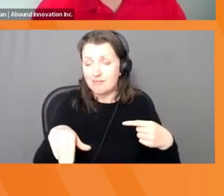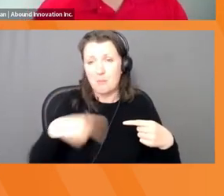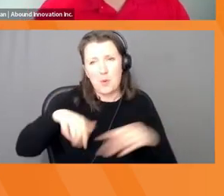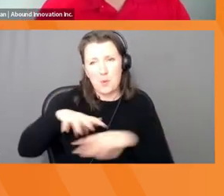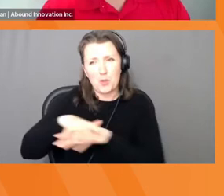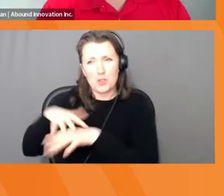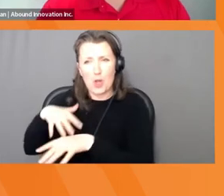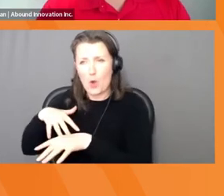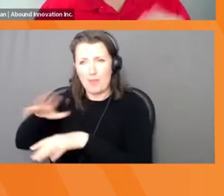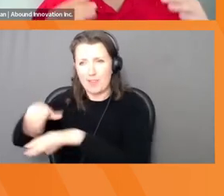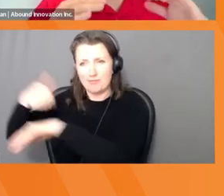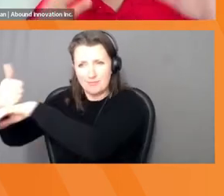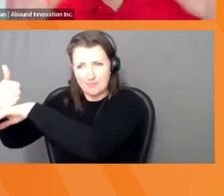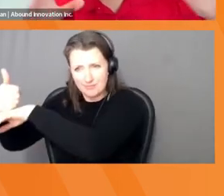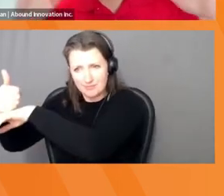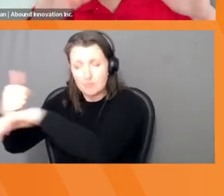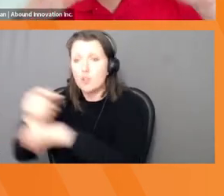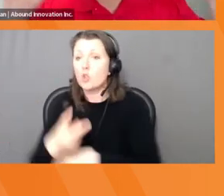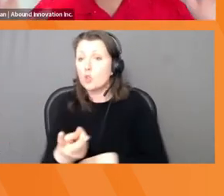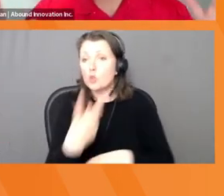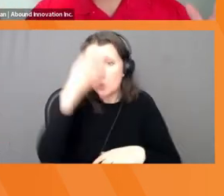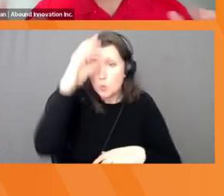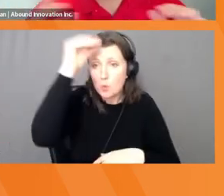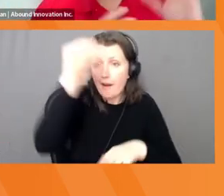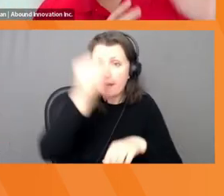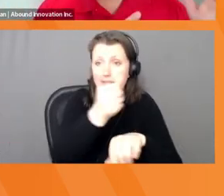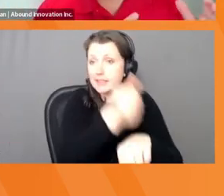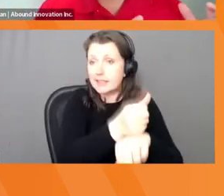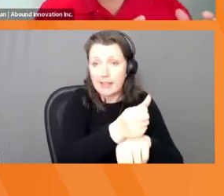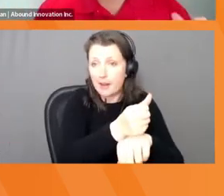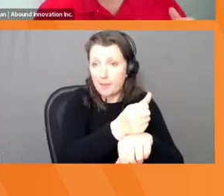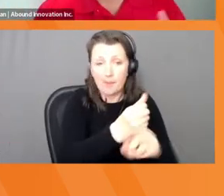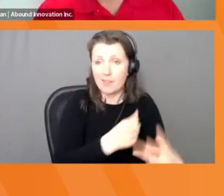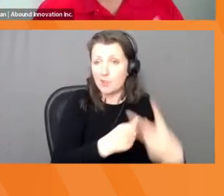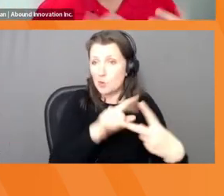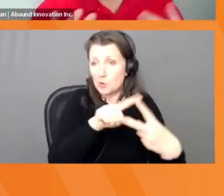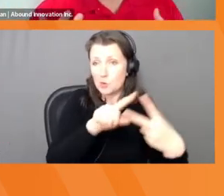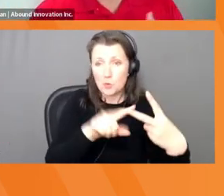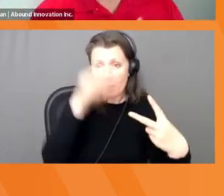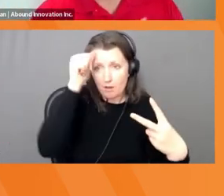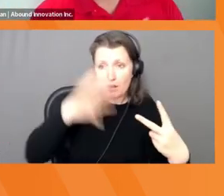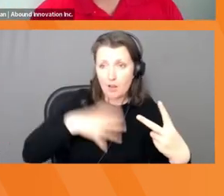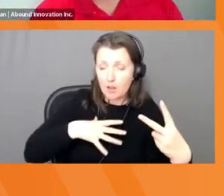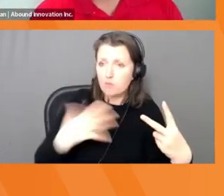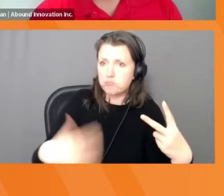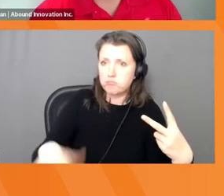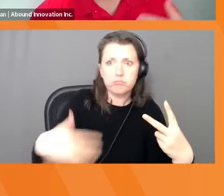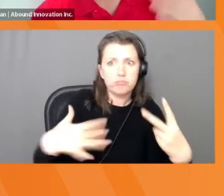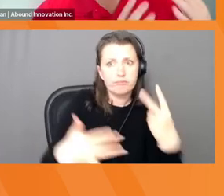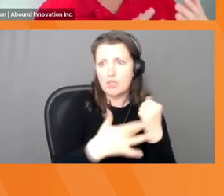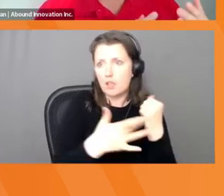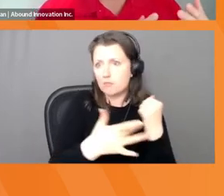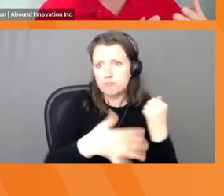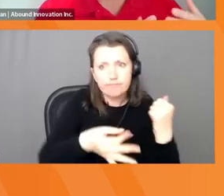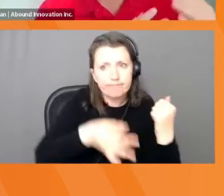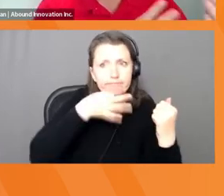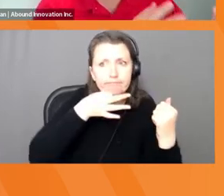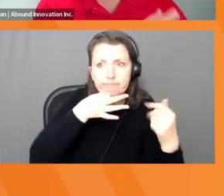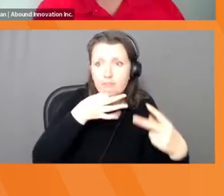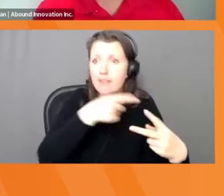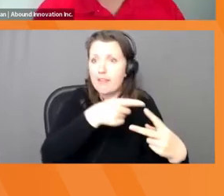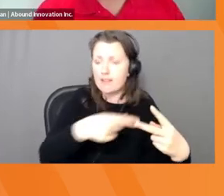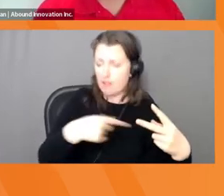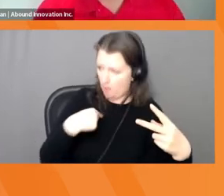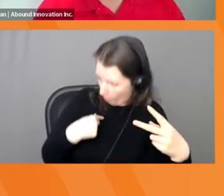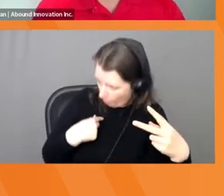And Metro Mile was there are basically these two tech geniuses. So they're leveraging technology. they're like, hey, we we have a way to be able to track your mileage and